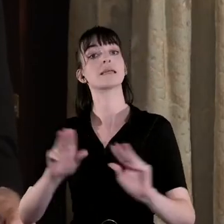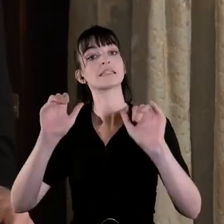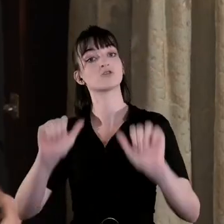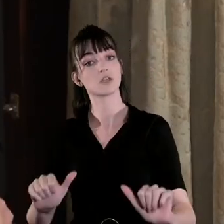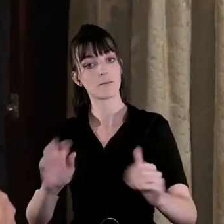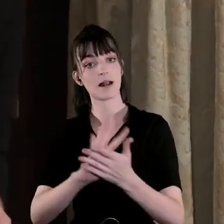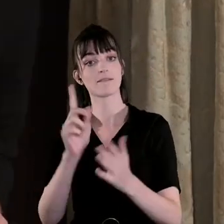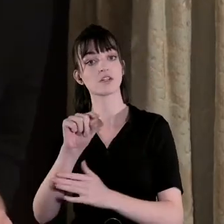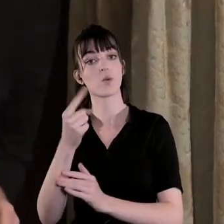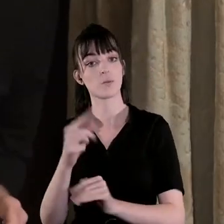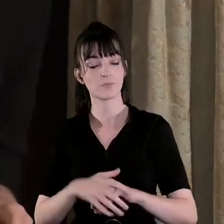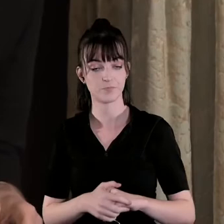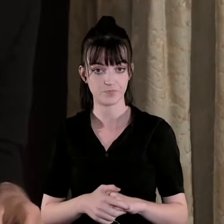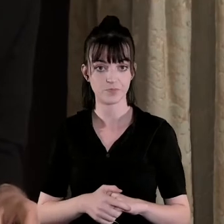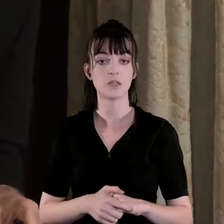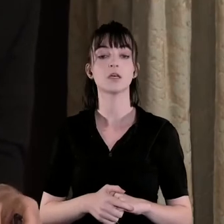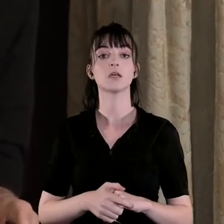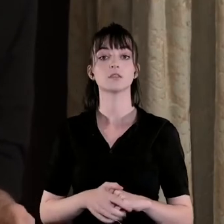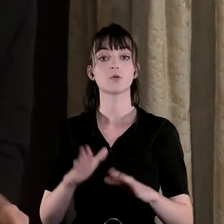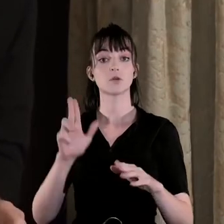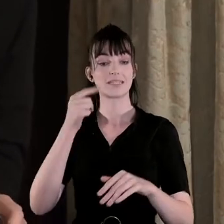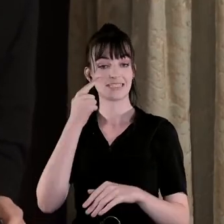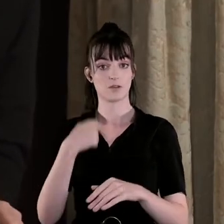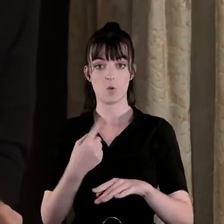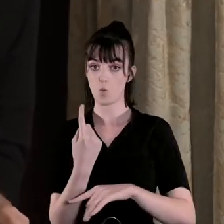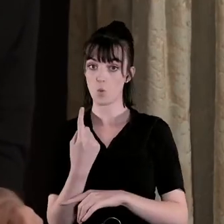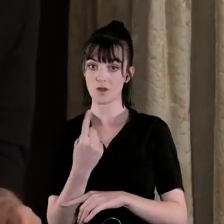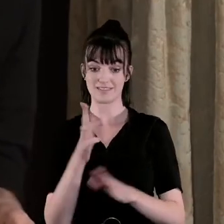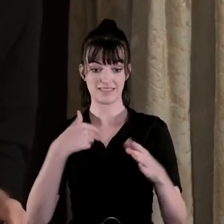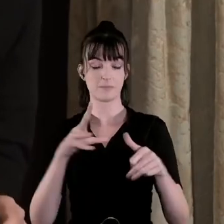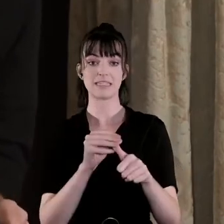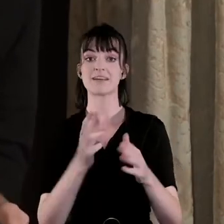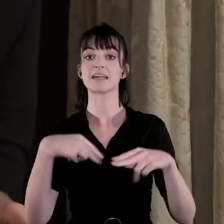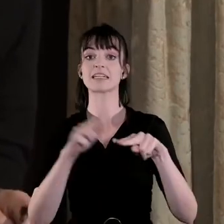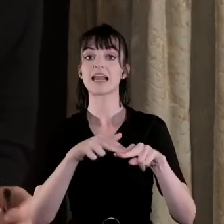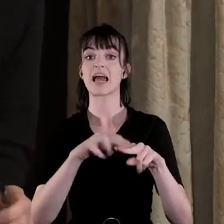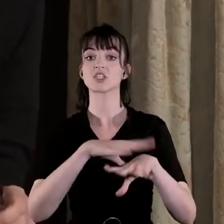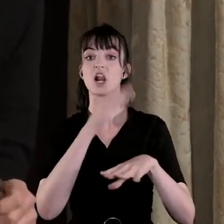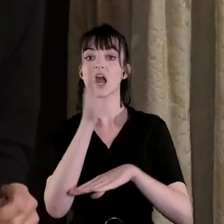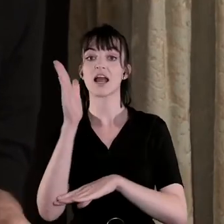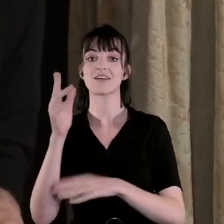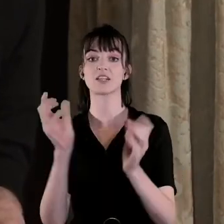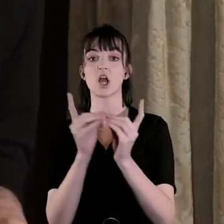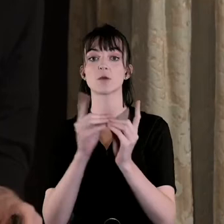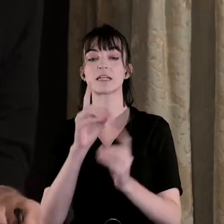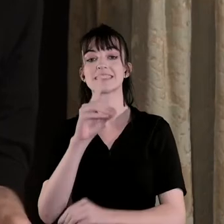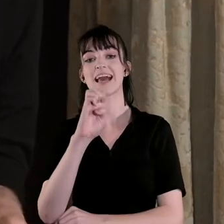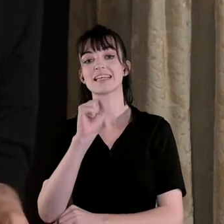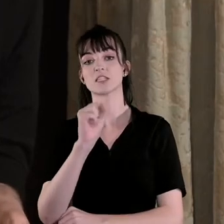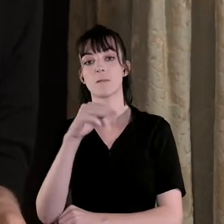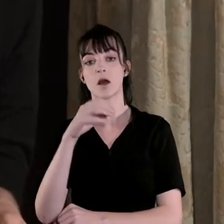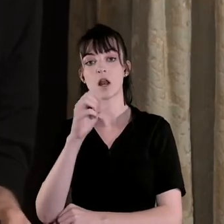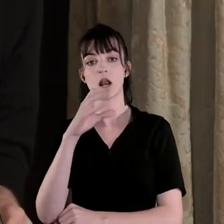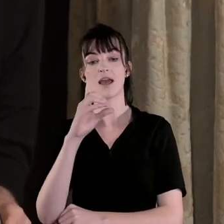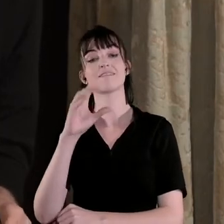and I think that's demonstrated by one of the National Archives documents that have highlighted tonight which is Desmond Fitzgerald's report on